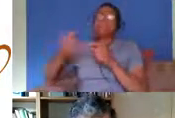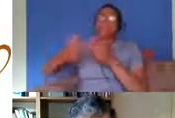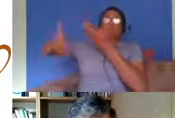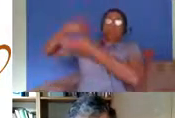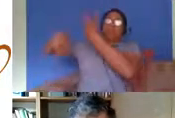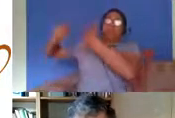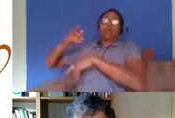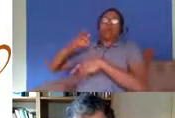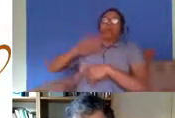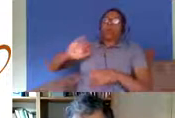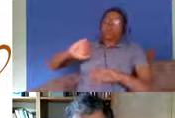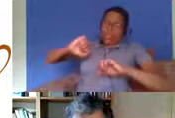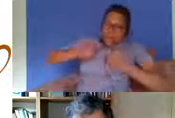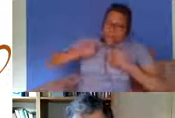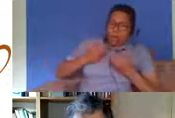for your time